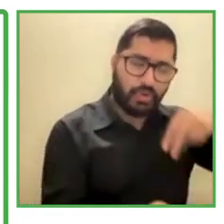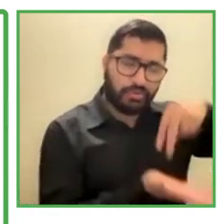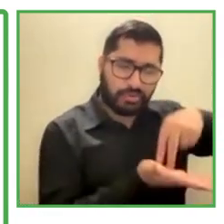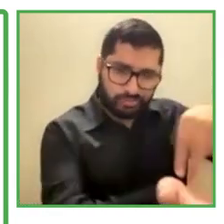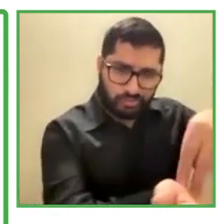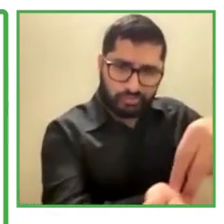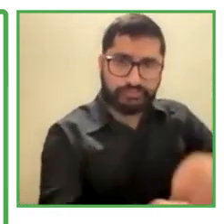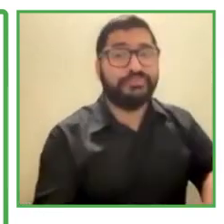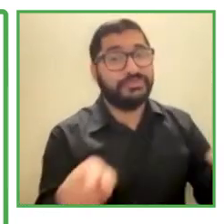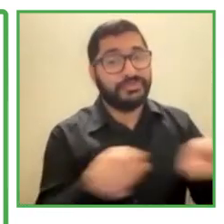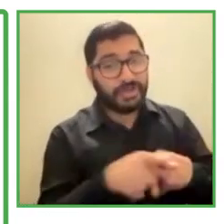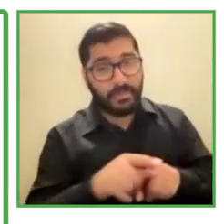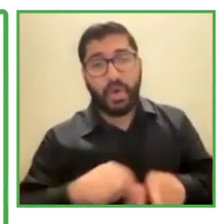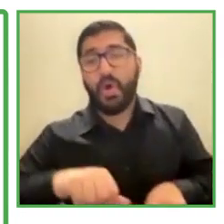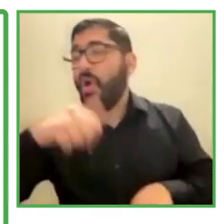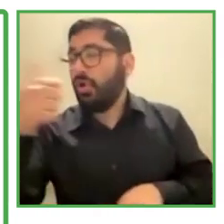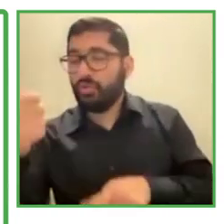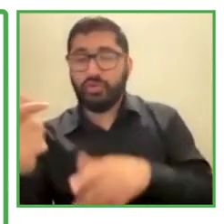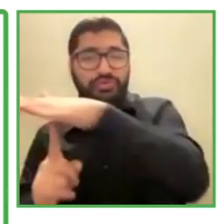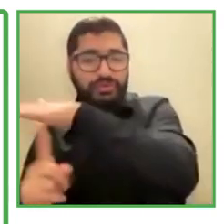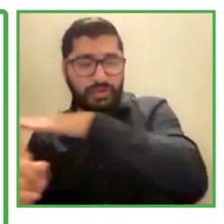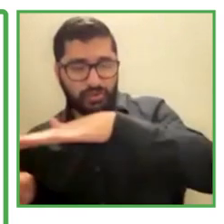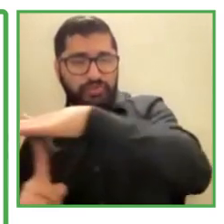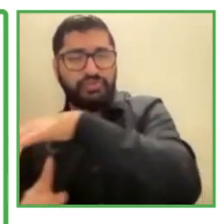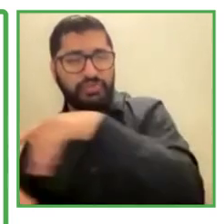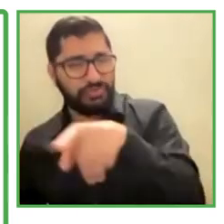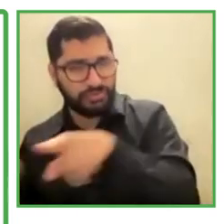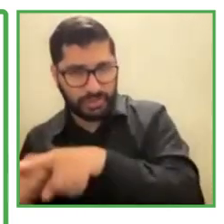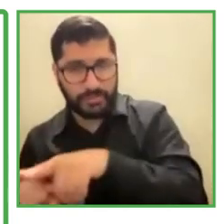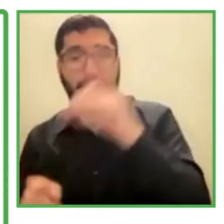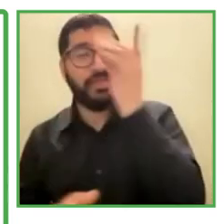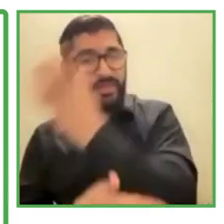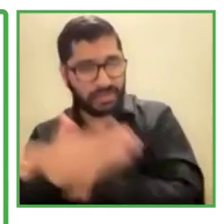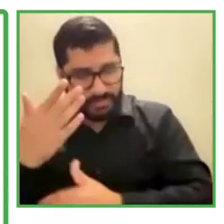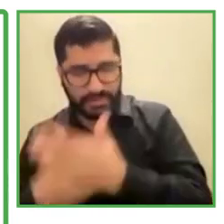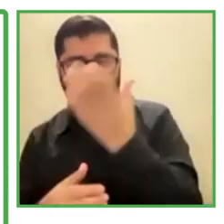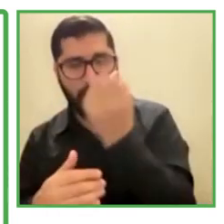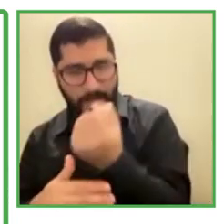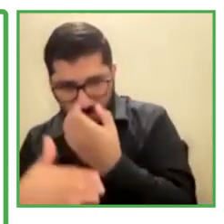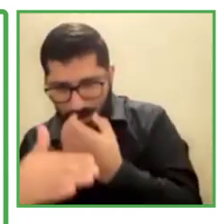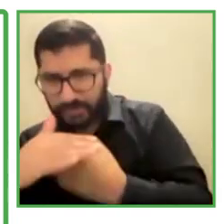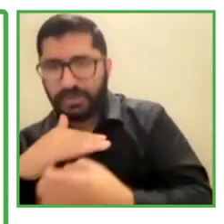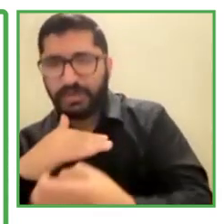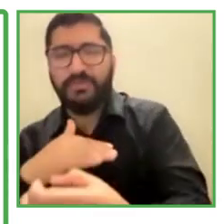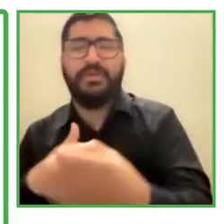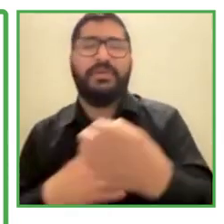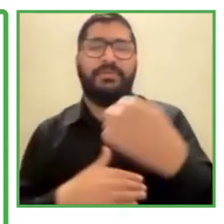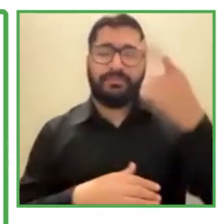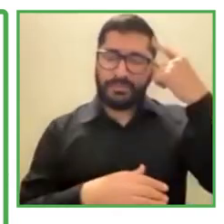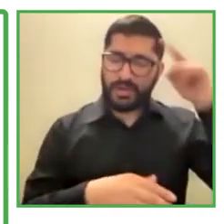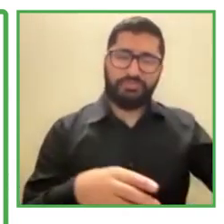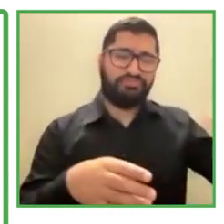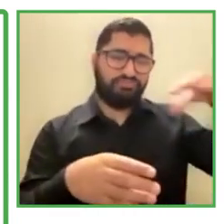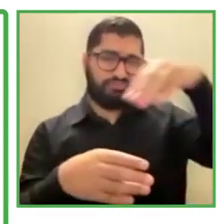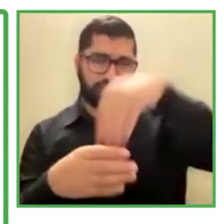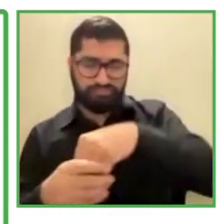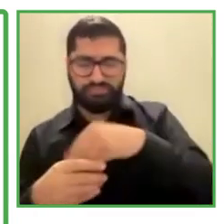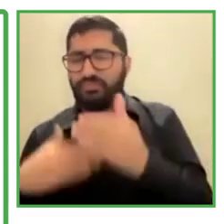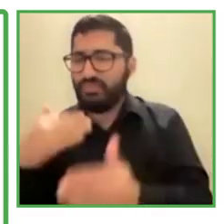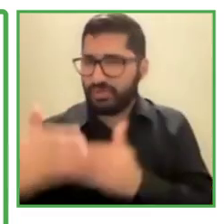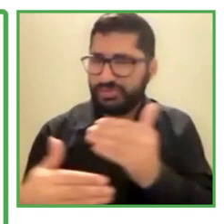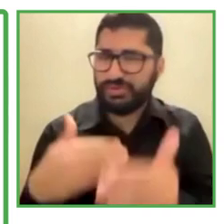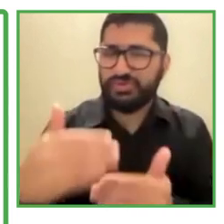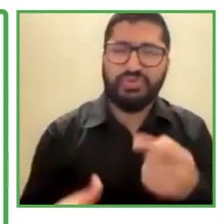So the models that we do when we create the hybrid 360 model is that eventually you will see that we have